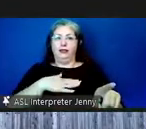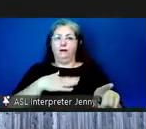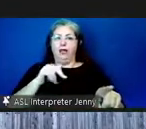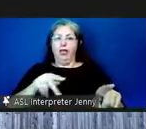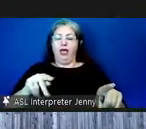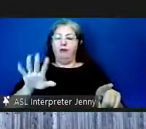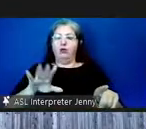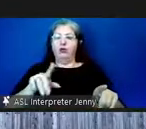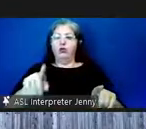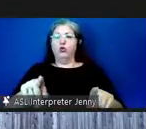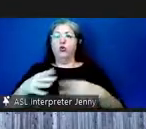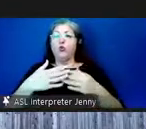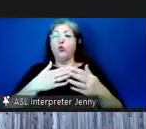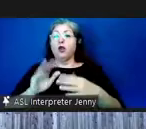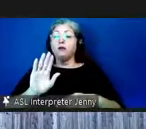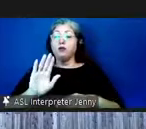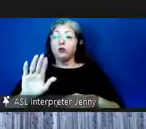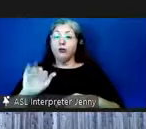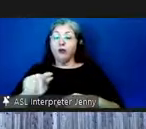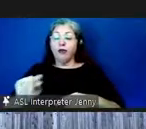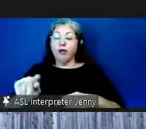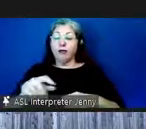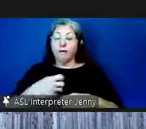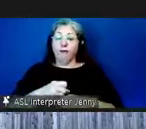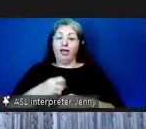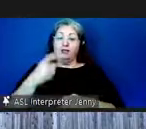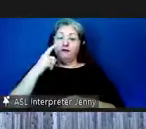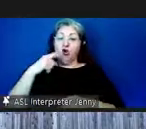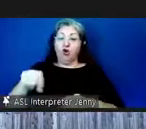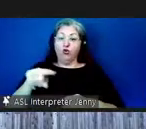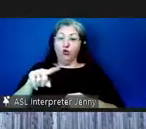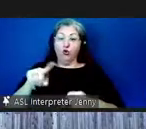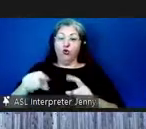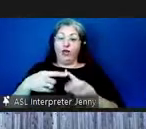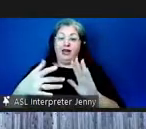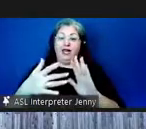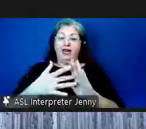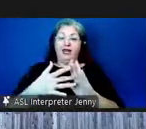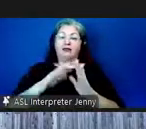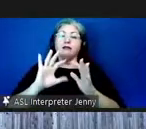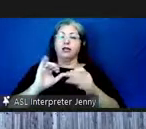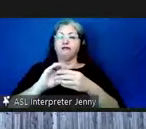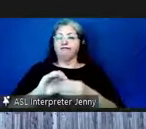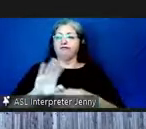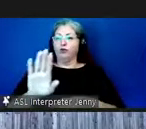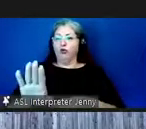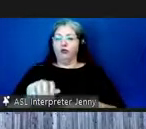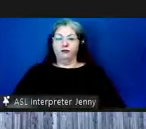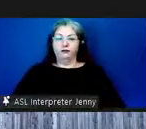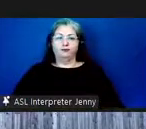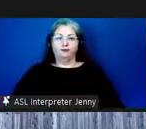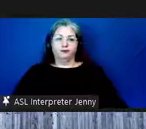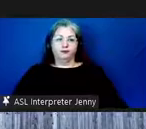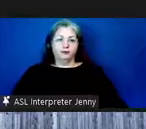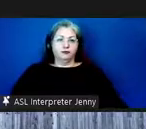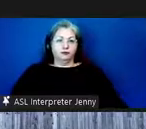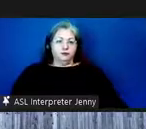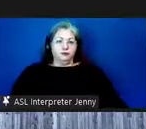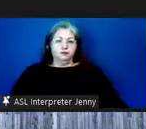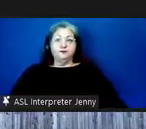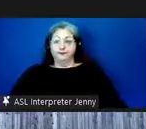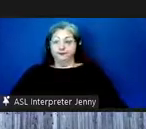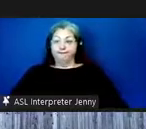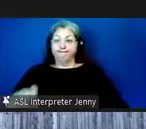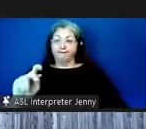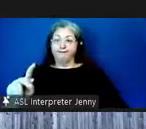want to do is use whatever app gets generated for you when you click that button that's yours that's your personal version uh yes okay